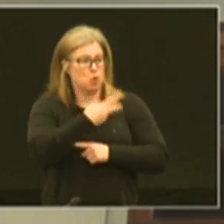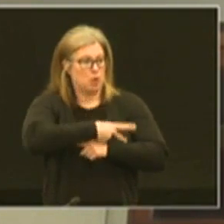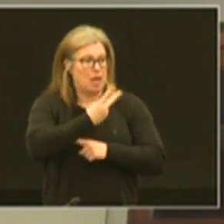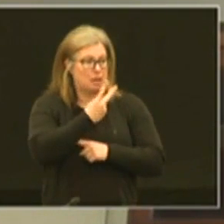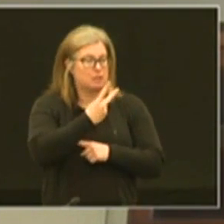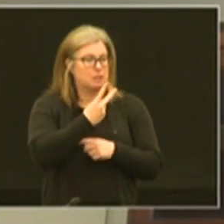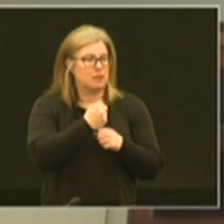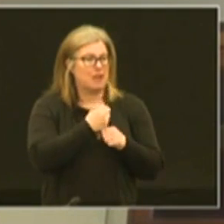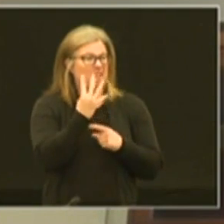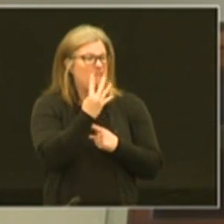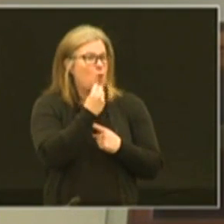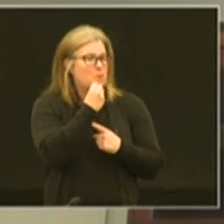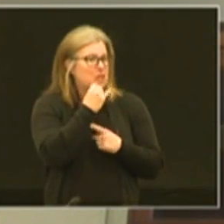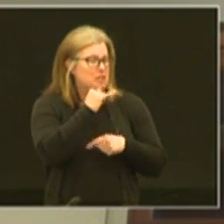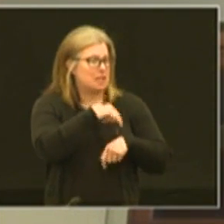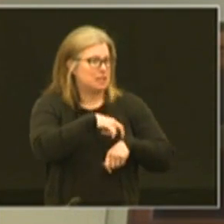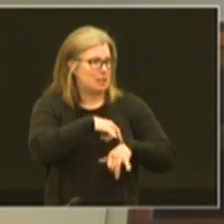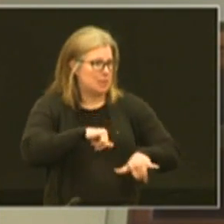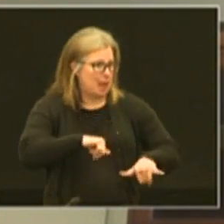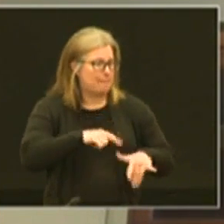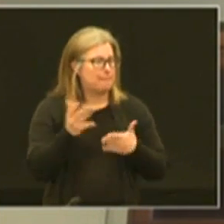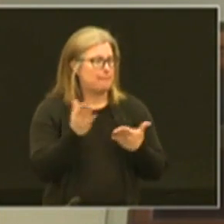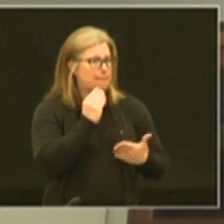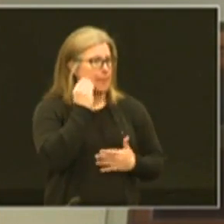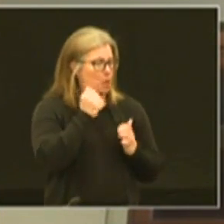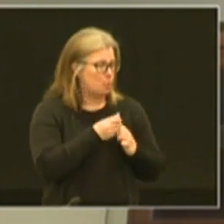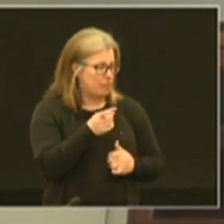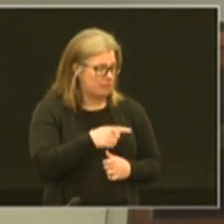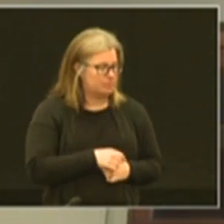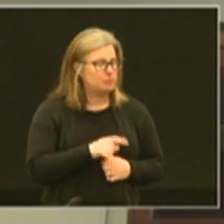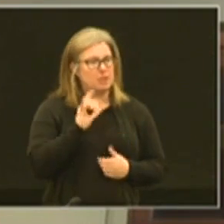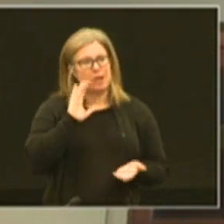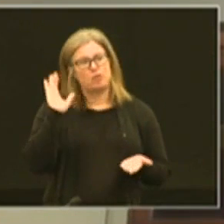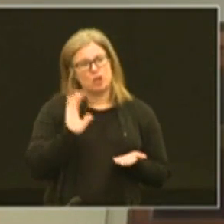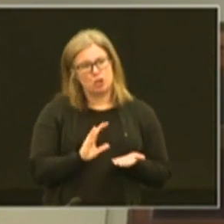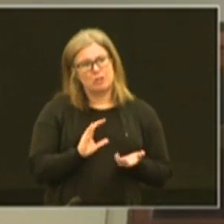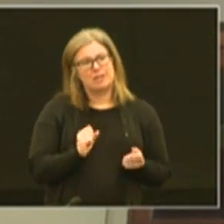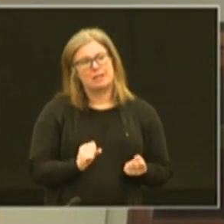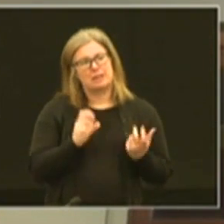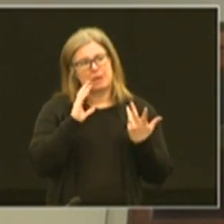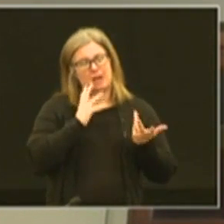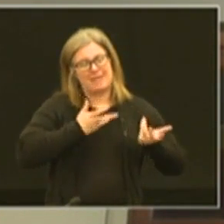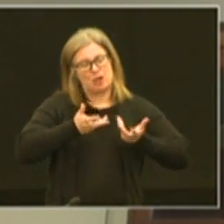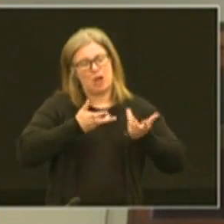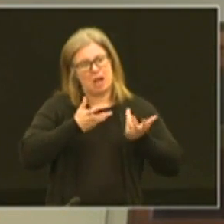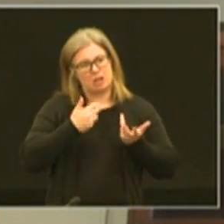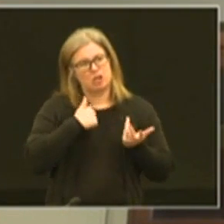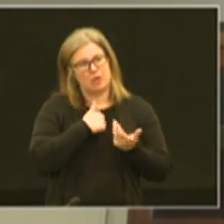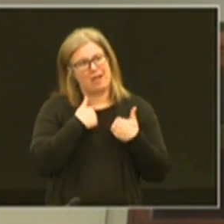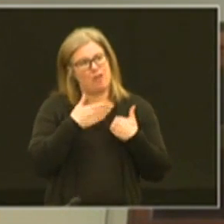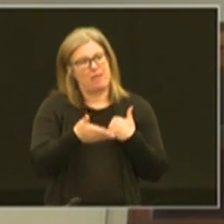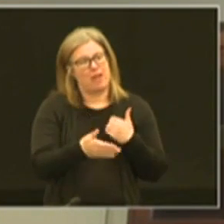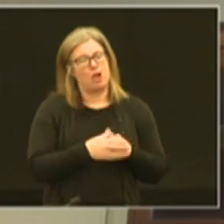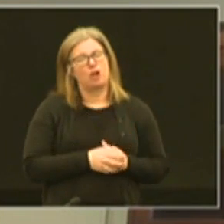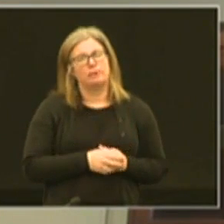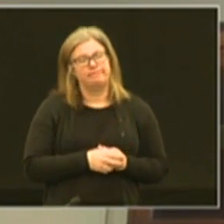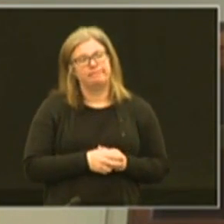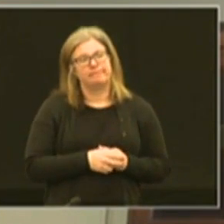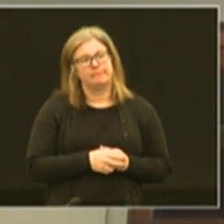days so they can get four meals at a time and take that home with them so that reduced the amount of interaction that we had right there